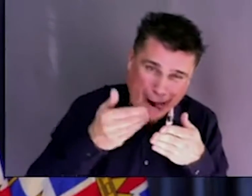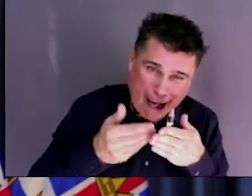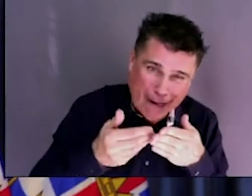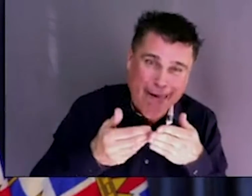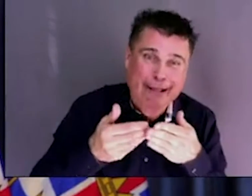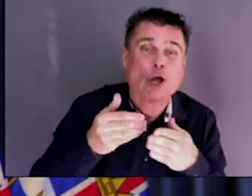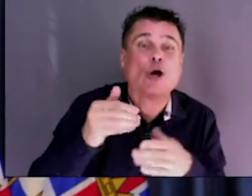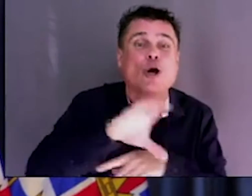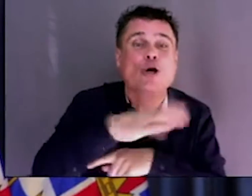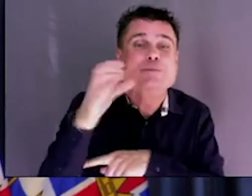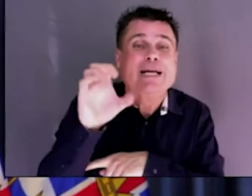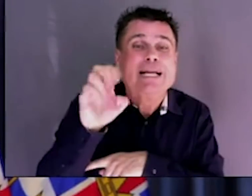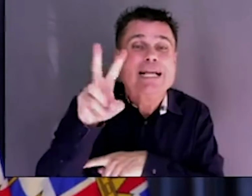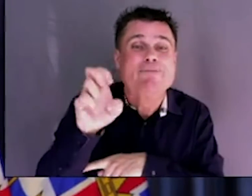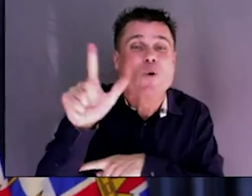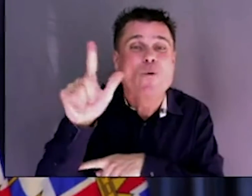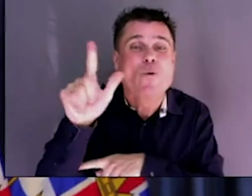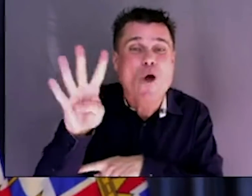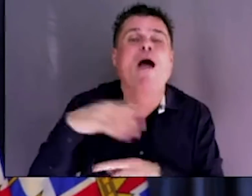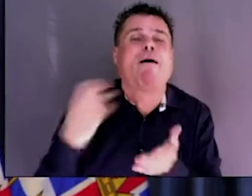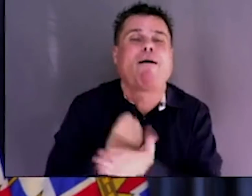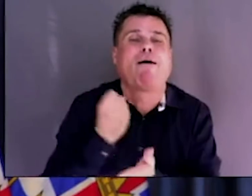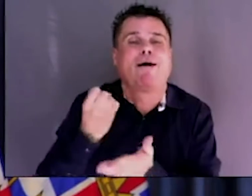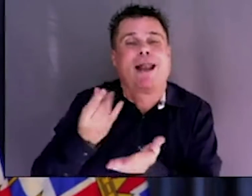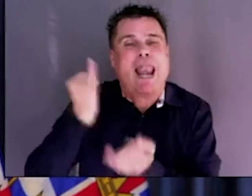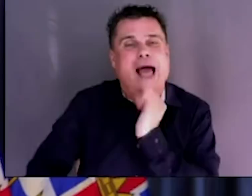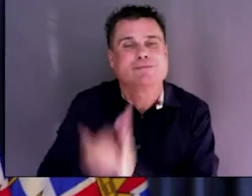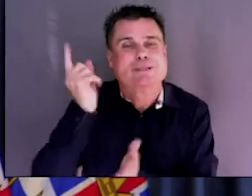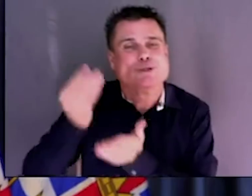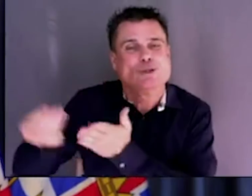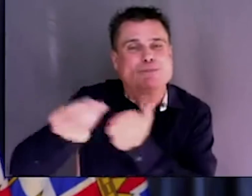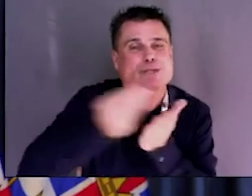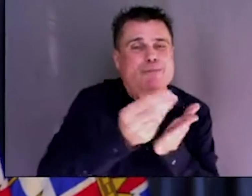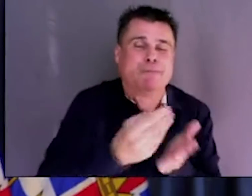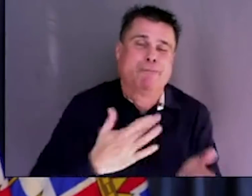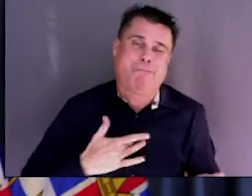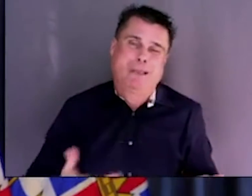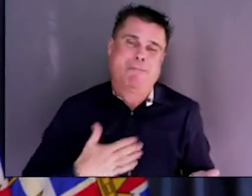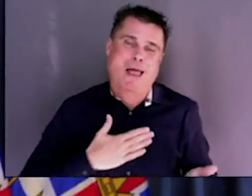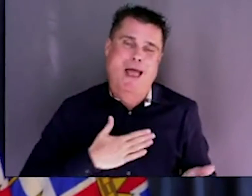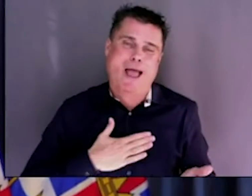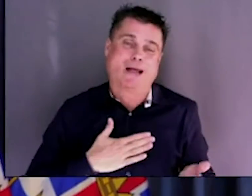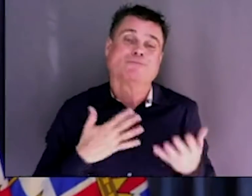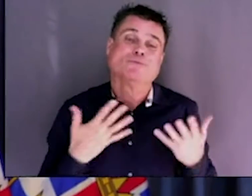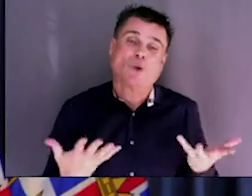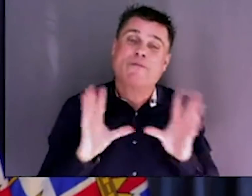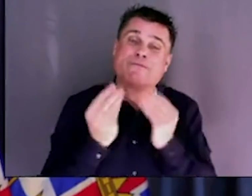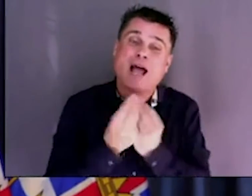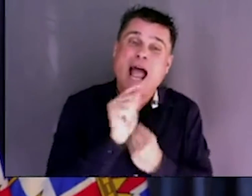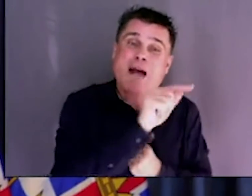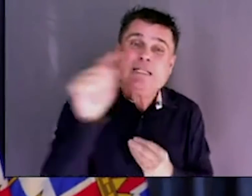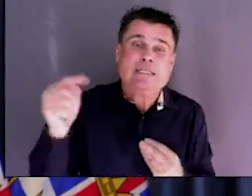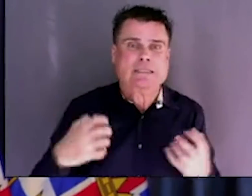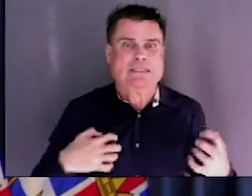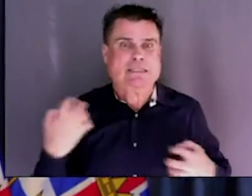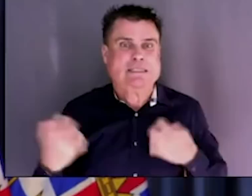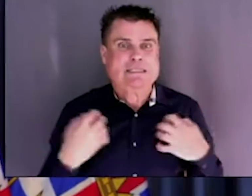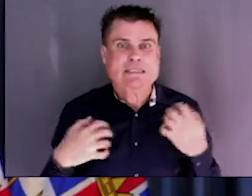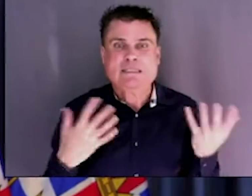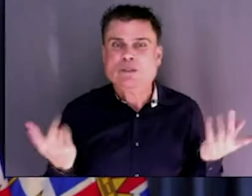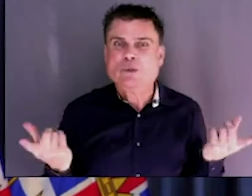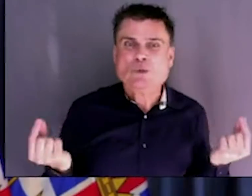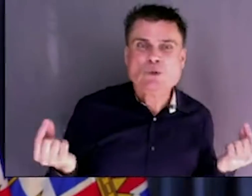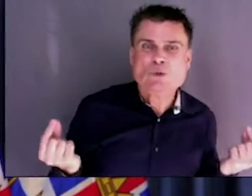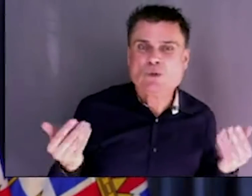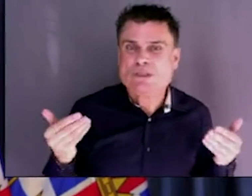I know that's me, that's not everybody. I know there are a lot of families that are concerned about the type of year we've had and had looked with some hope